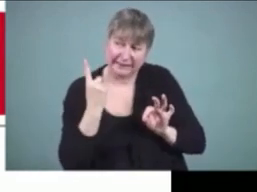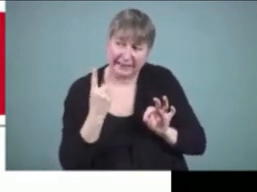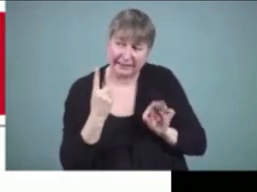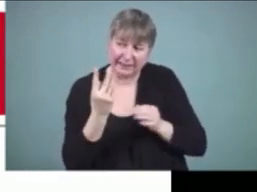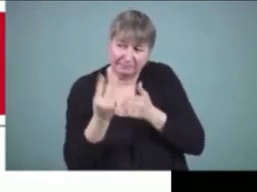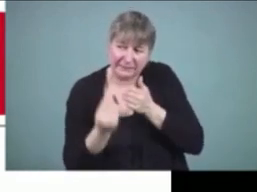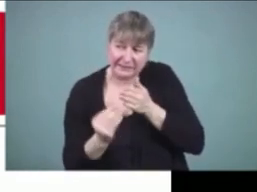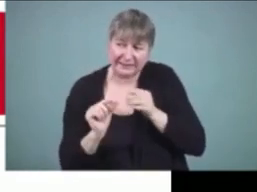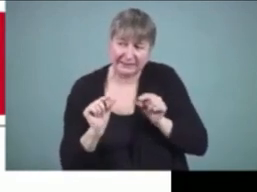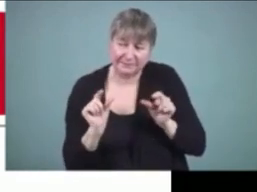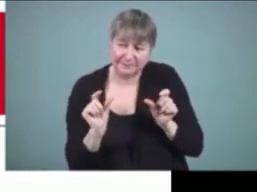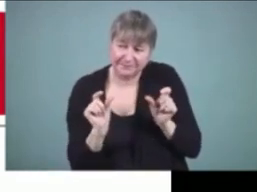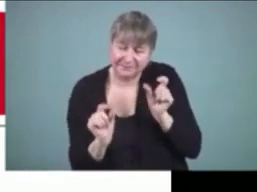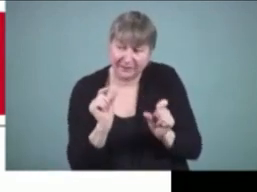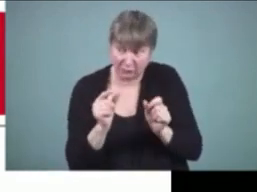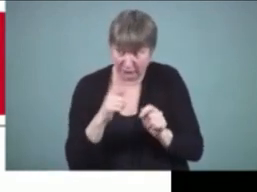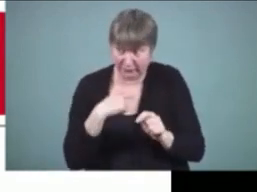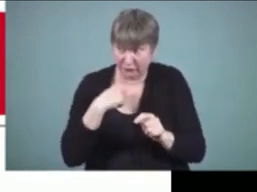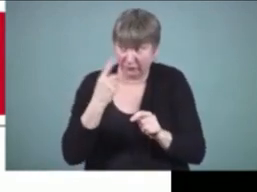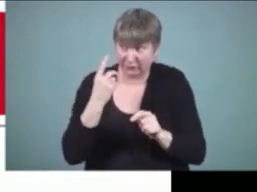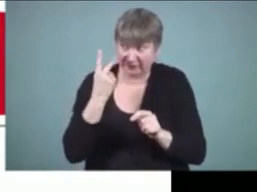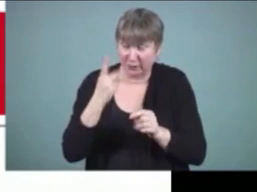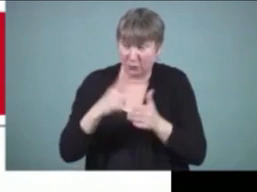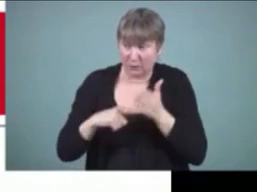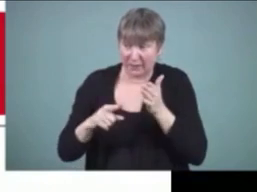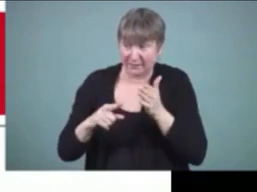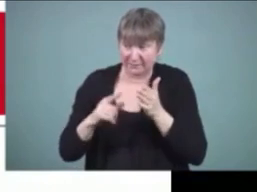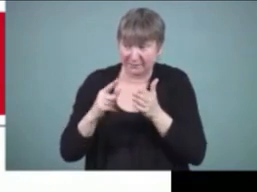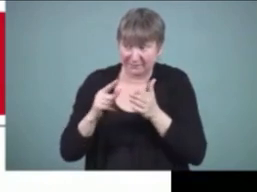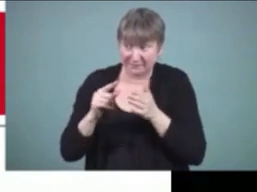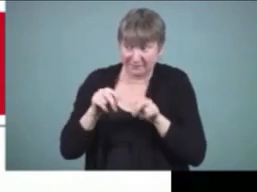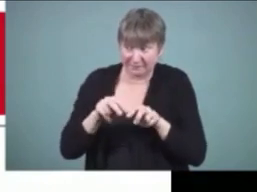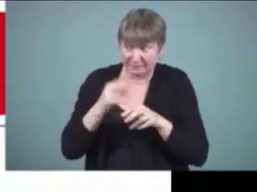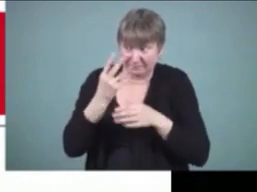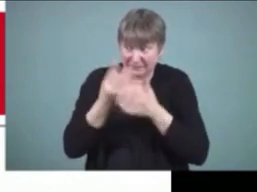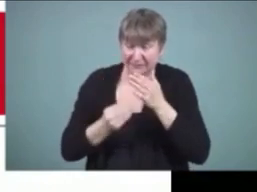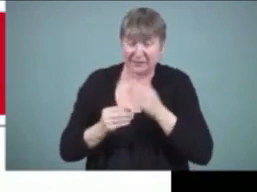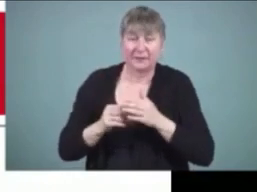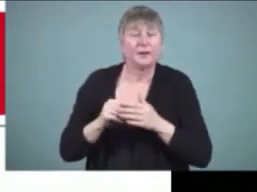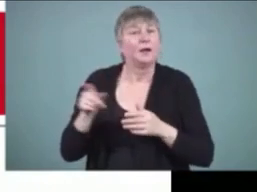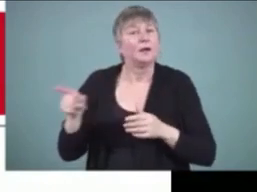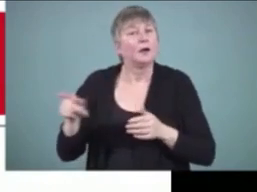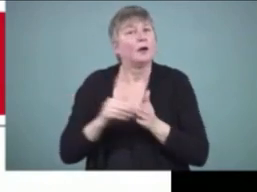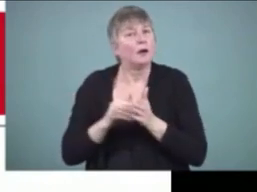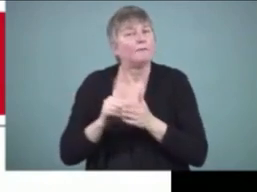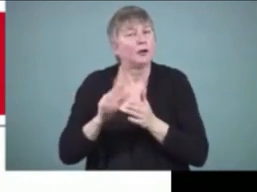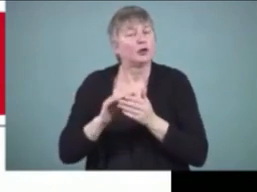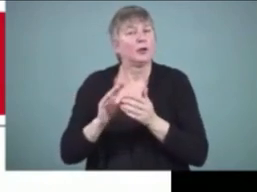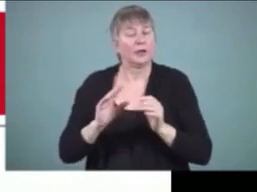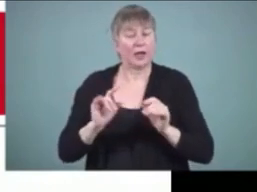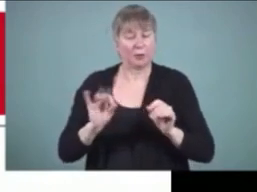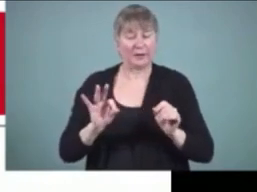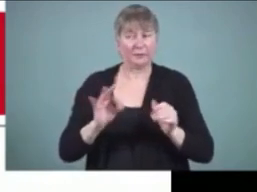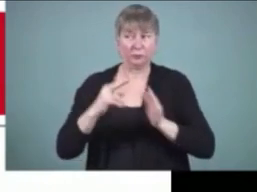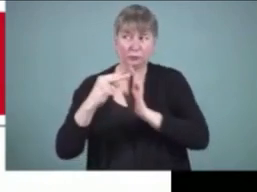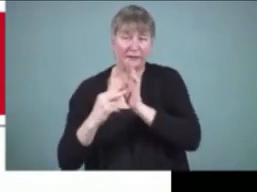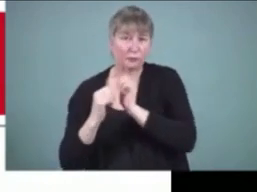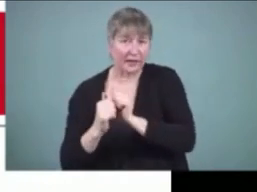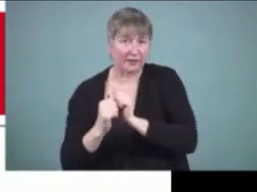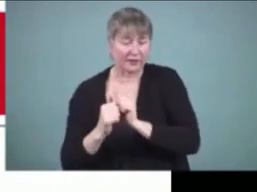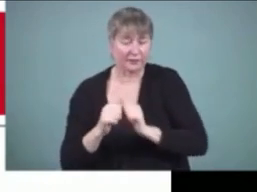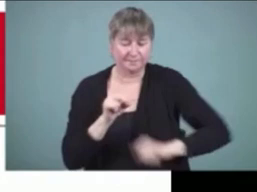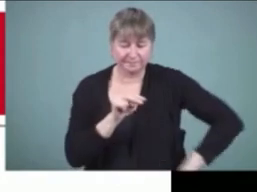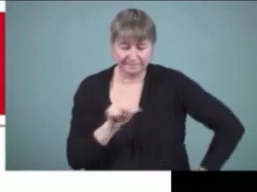can you figure out what you haven't put in and interestingly often the students could fill it in once we reread it and they